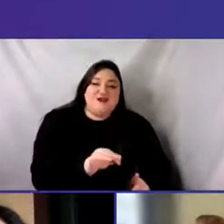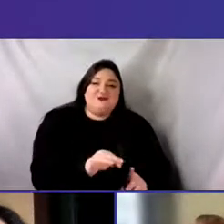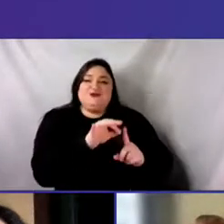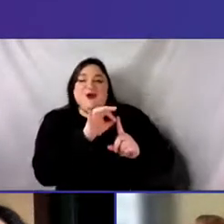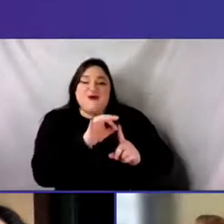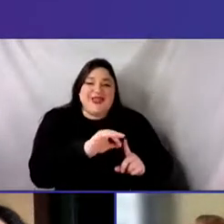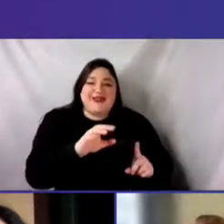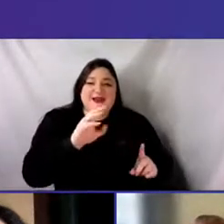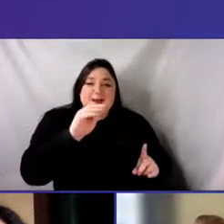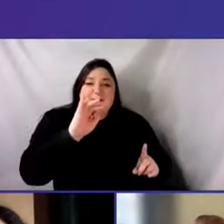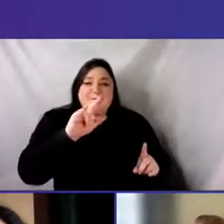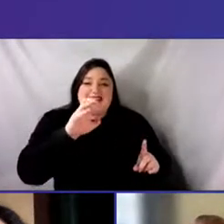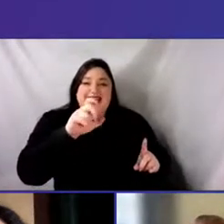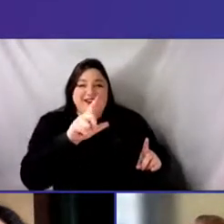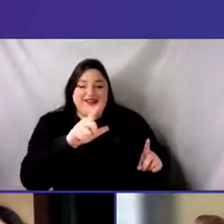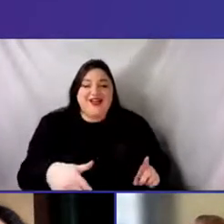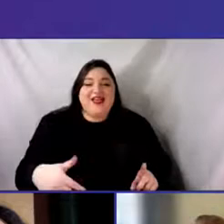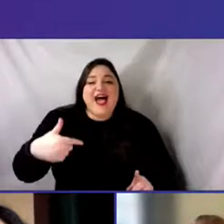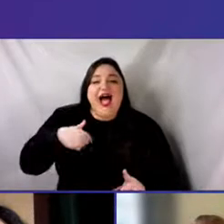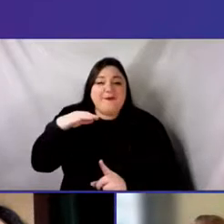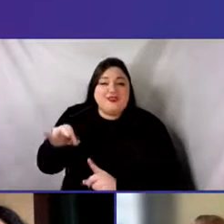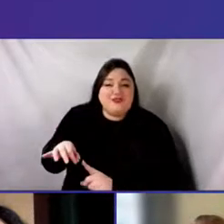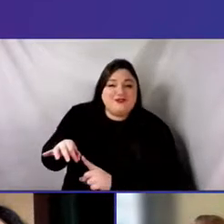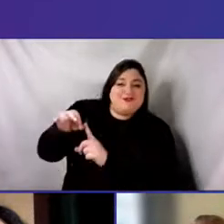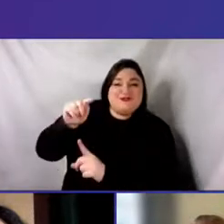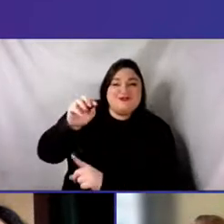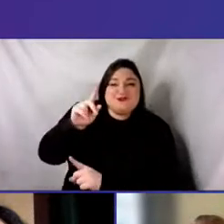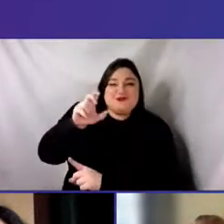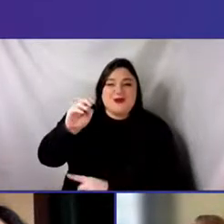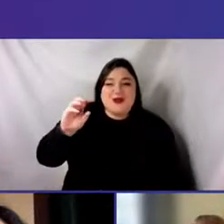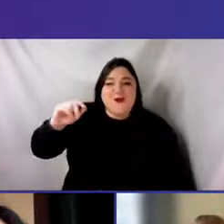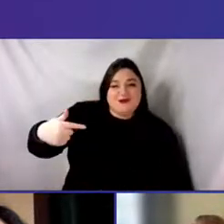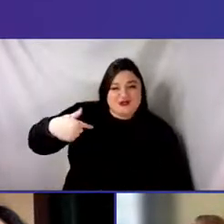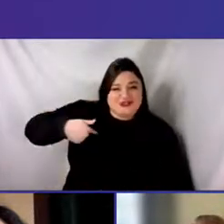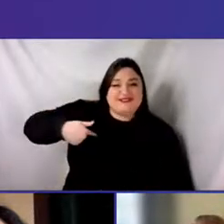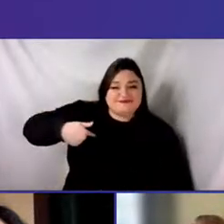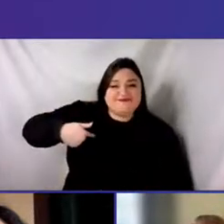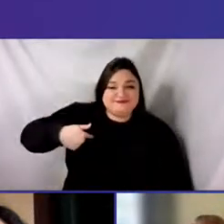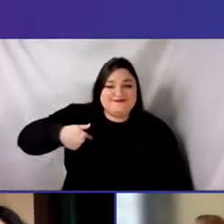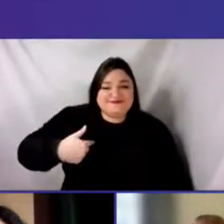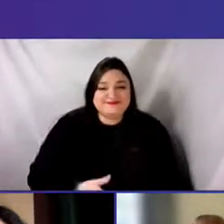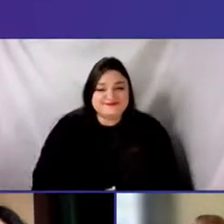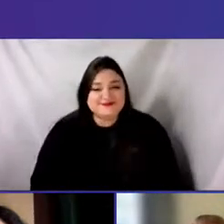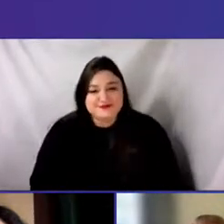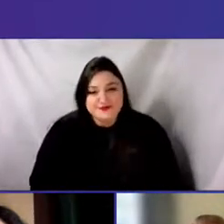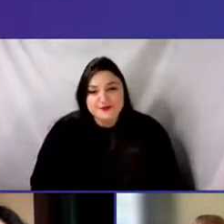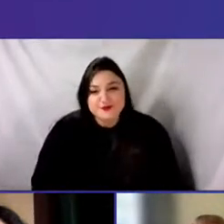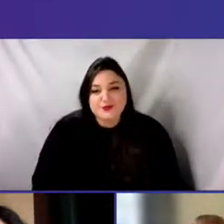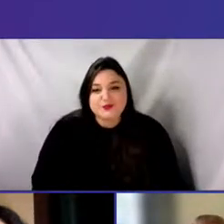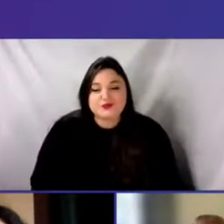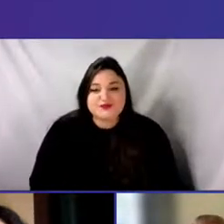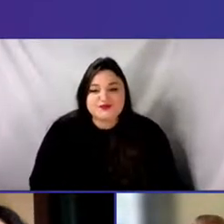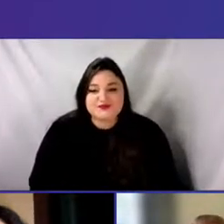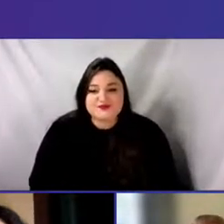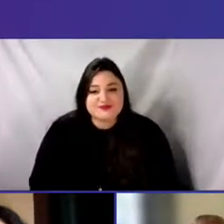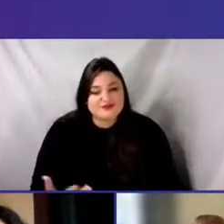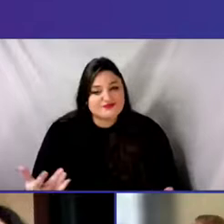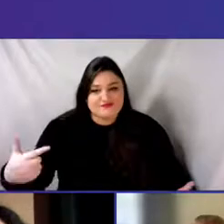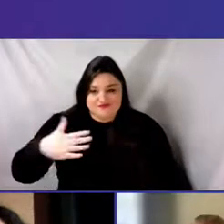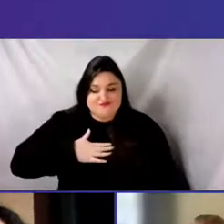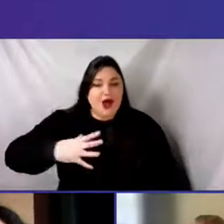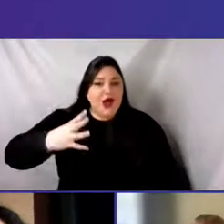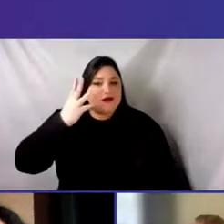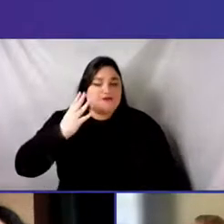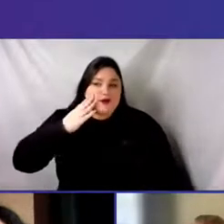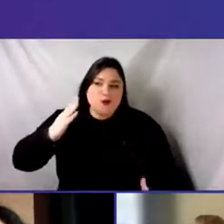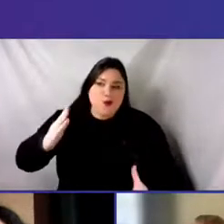OG, I guess, who goes across various decades of